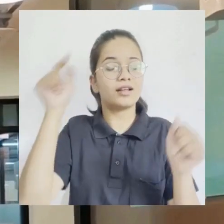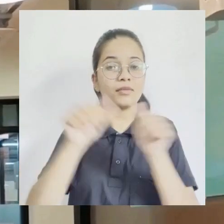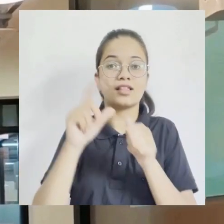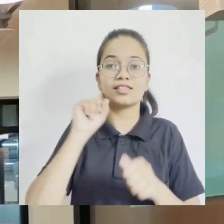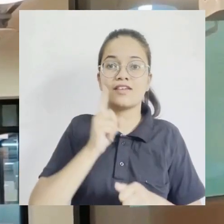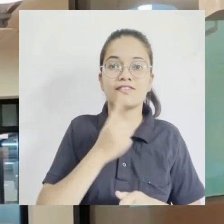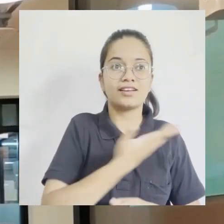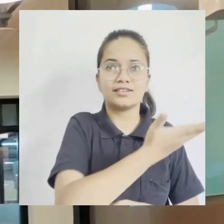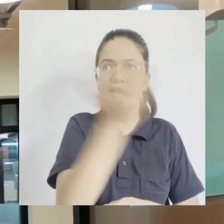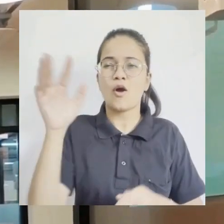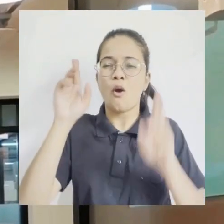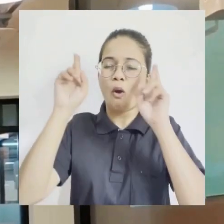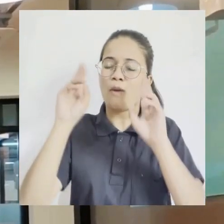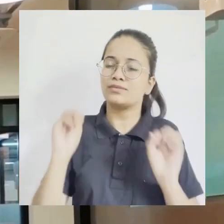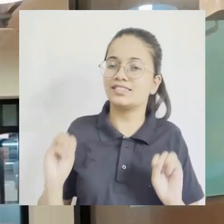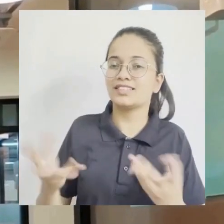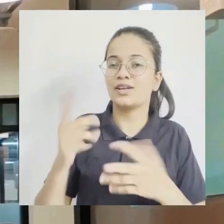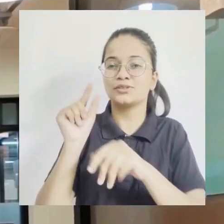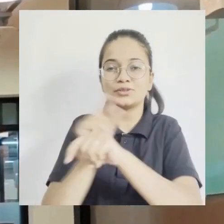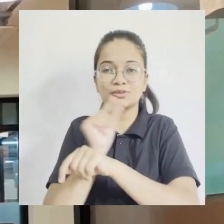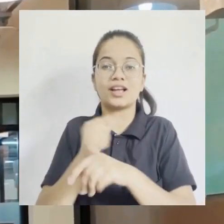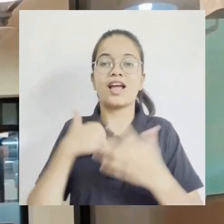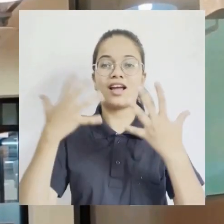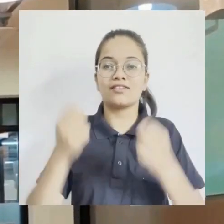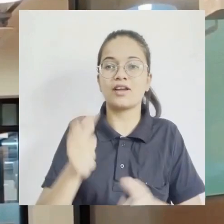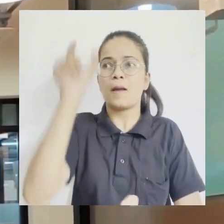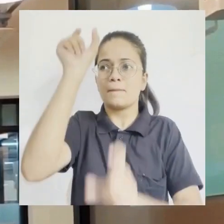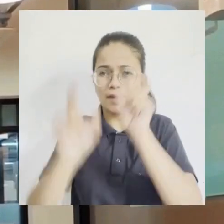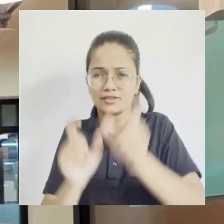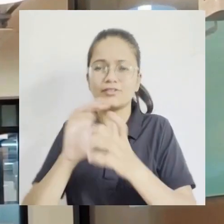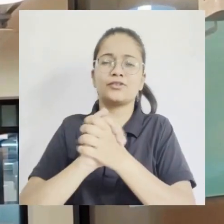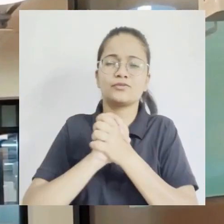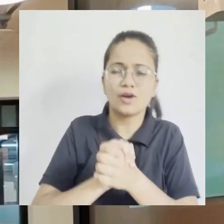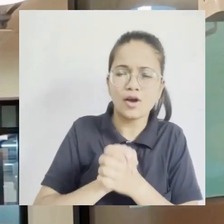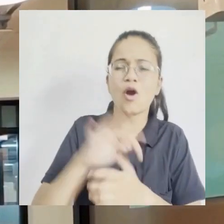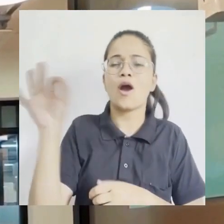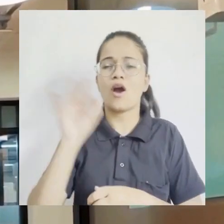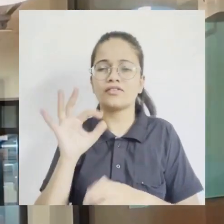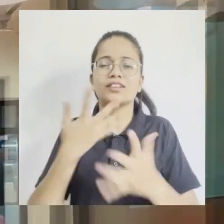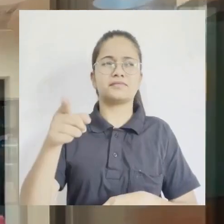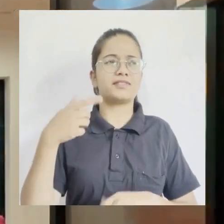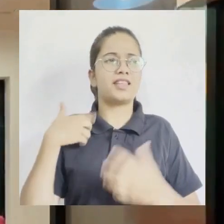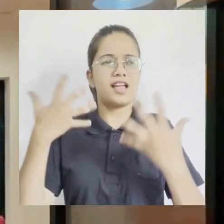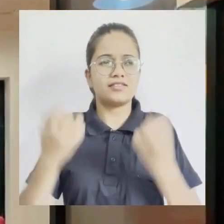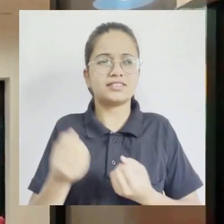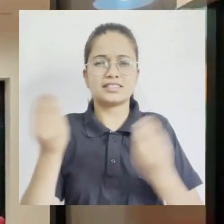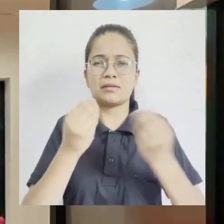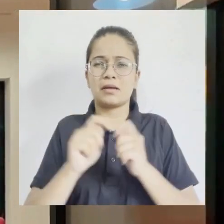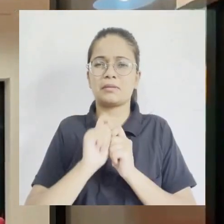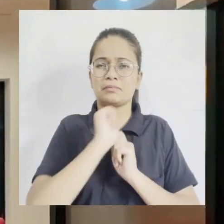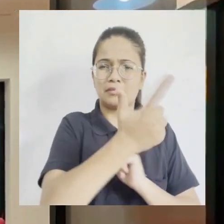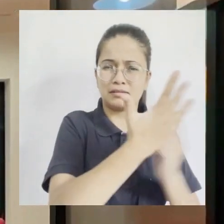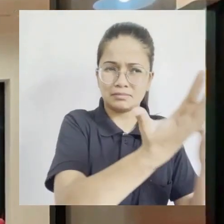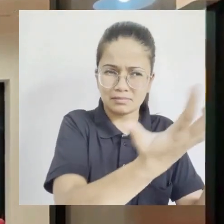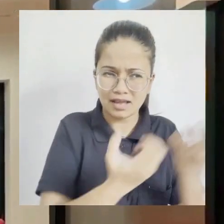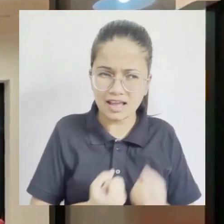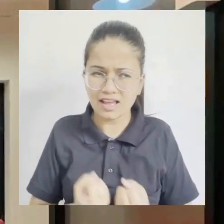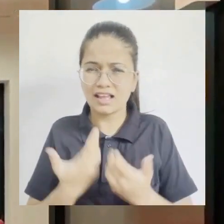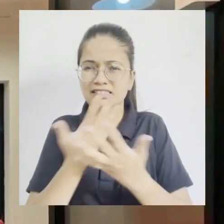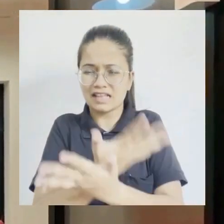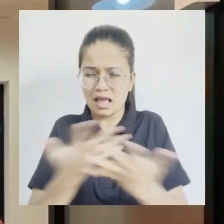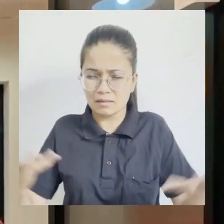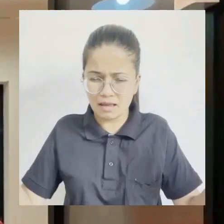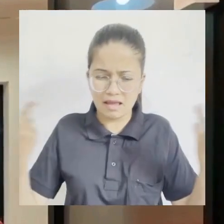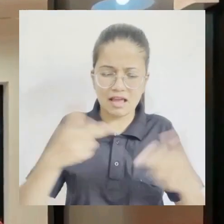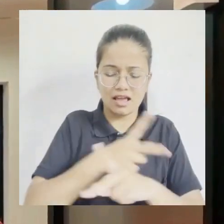all deaf people start using this as well as their colleagues, friends and family members. If don't have to buy any